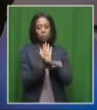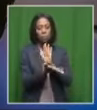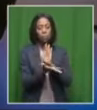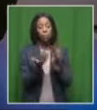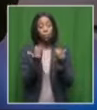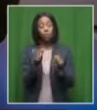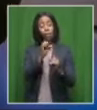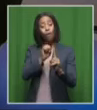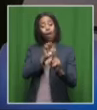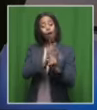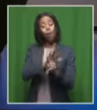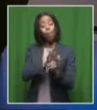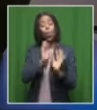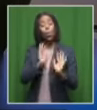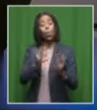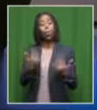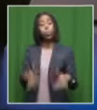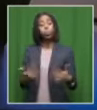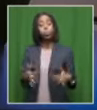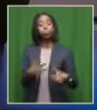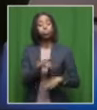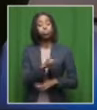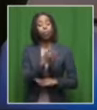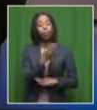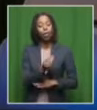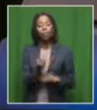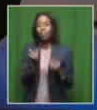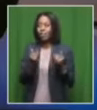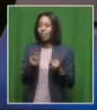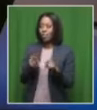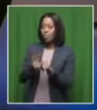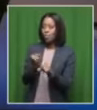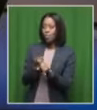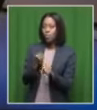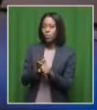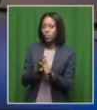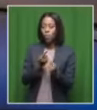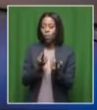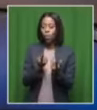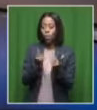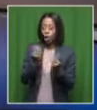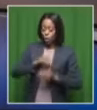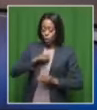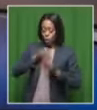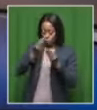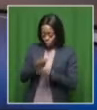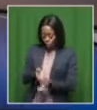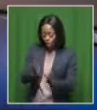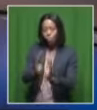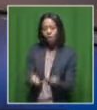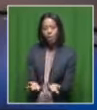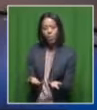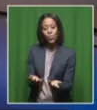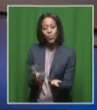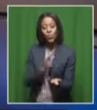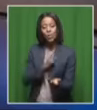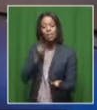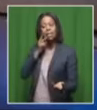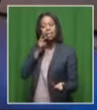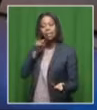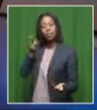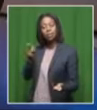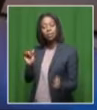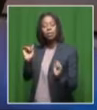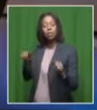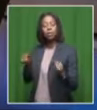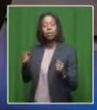impact that this has, how do we bring that home to young people? Because when it comes to cigarettes, you know,